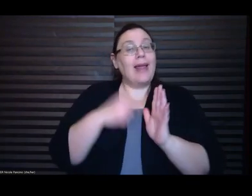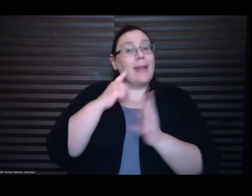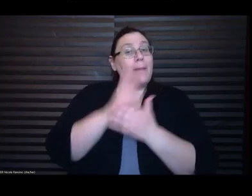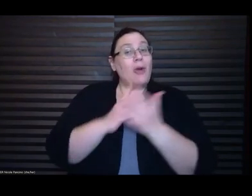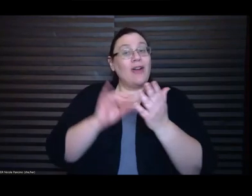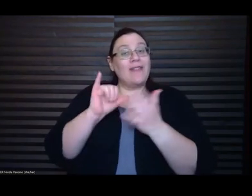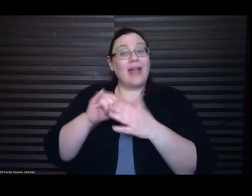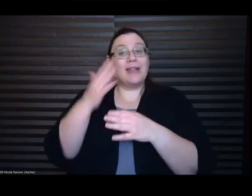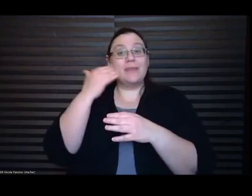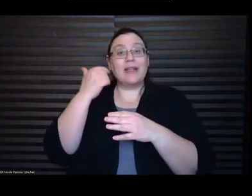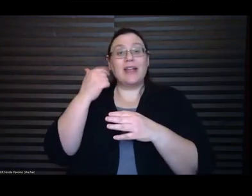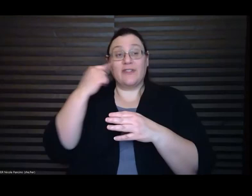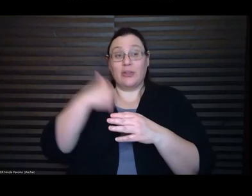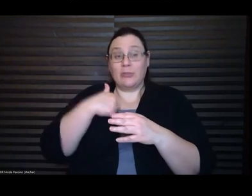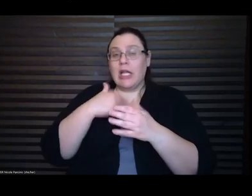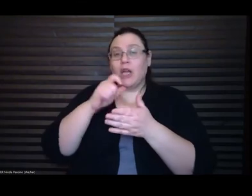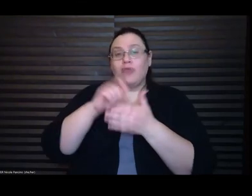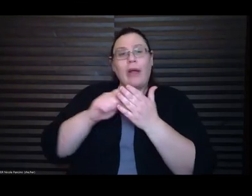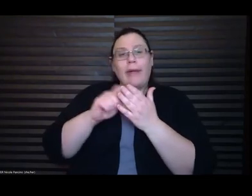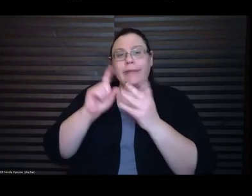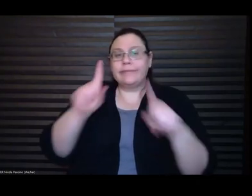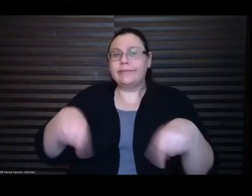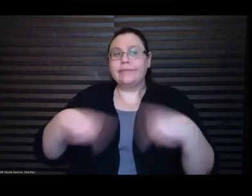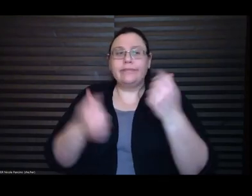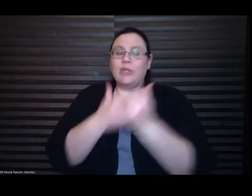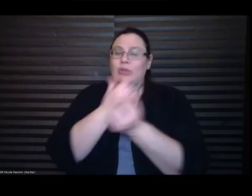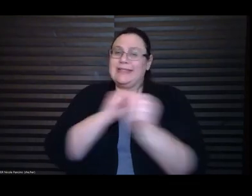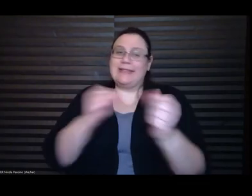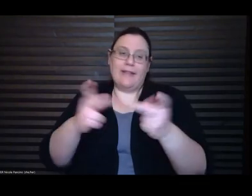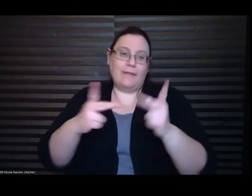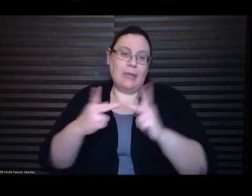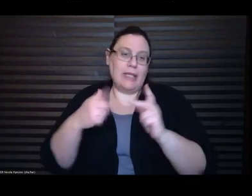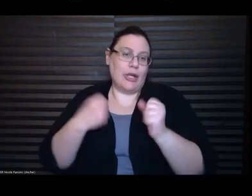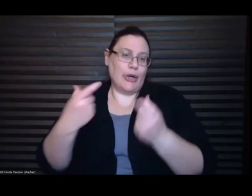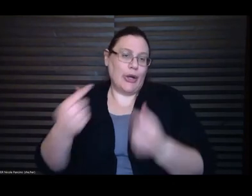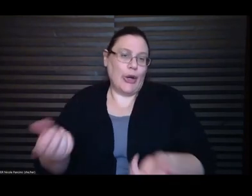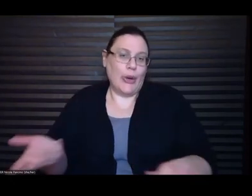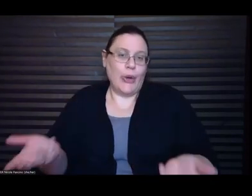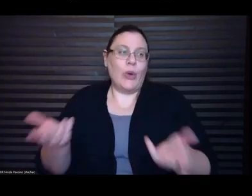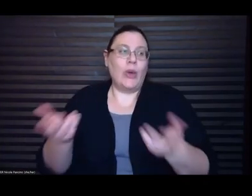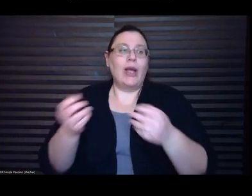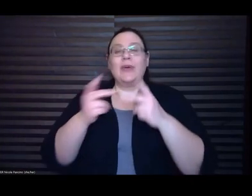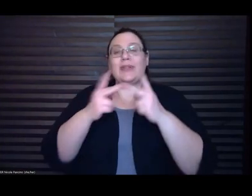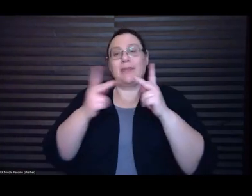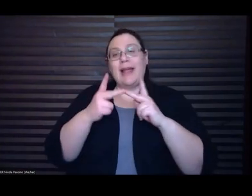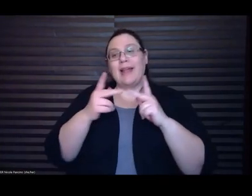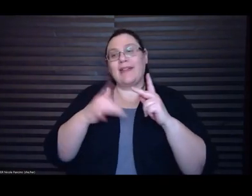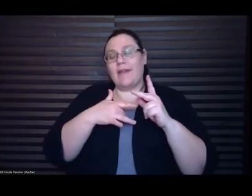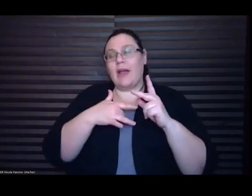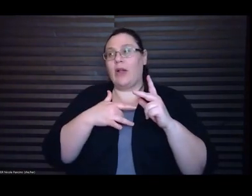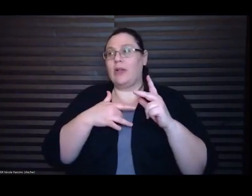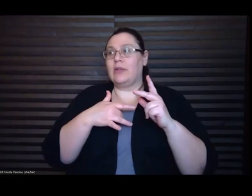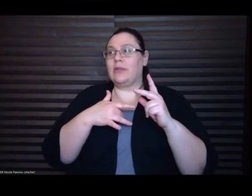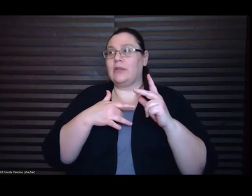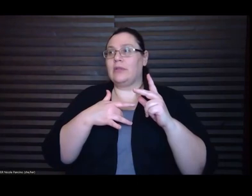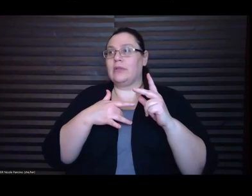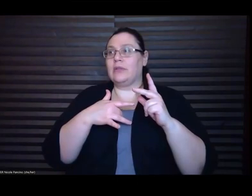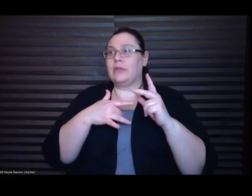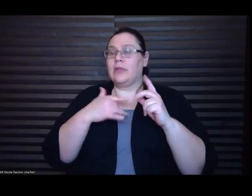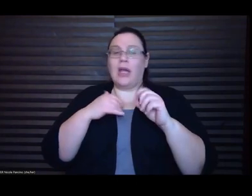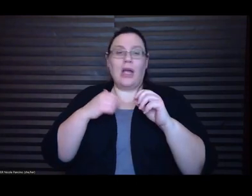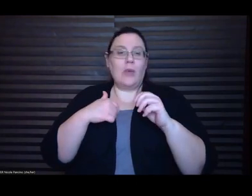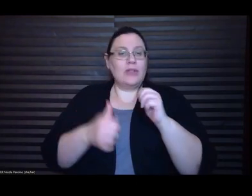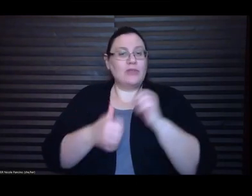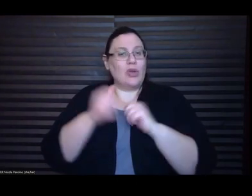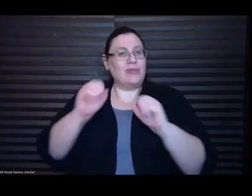had it was the place that I felt that I was most in control but also could be could